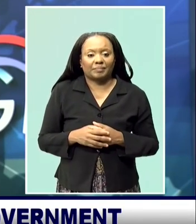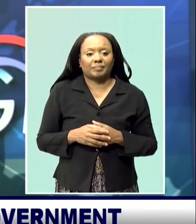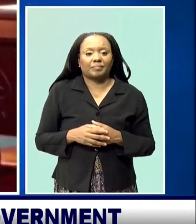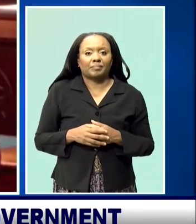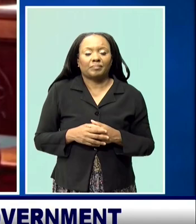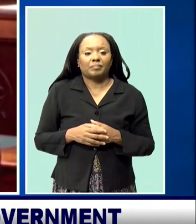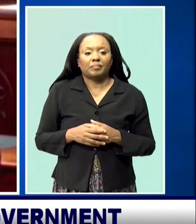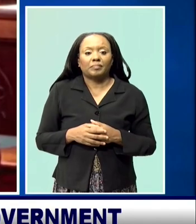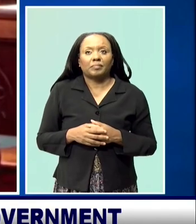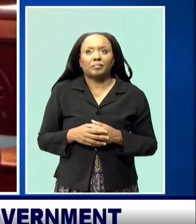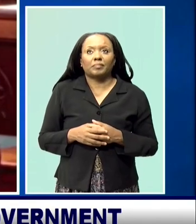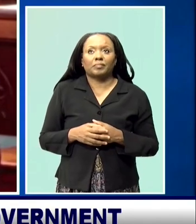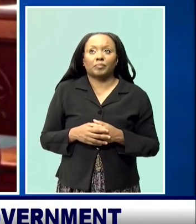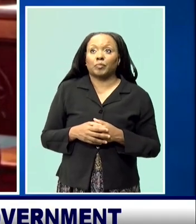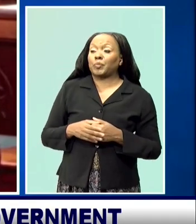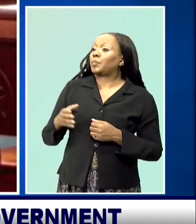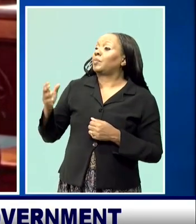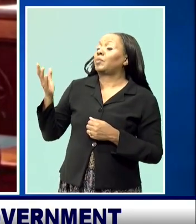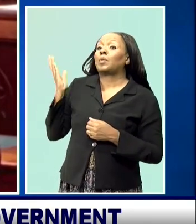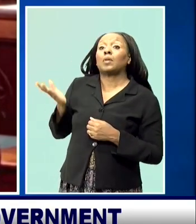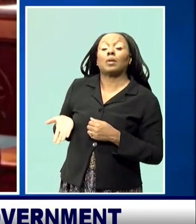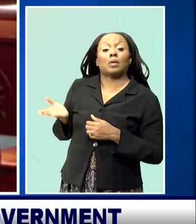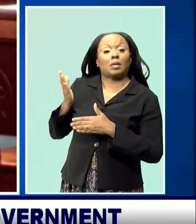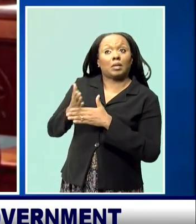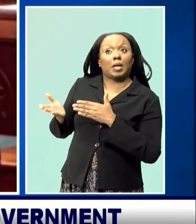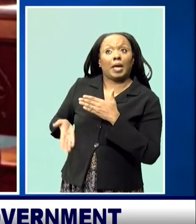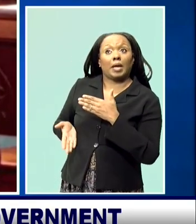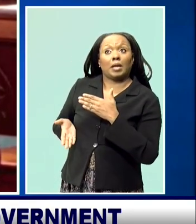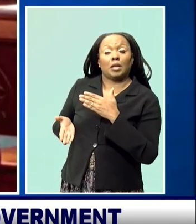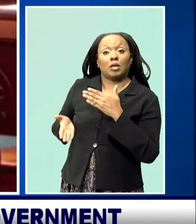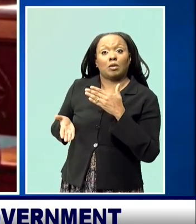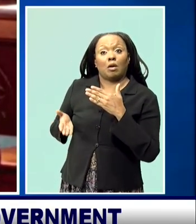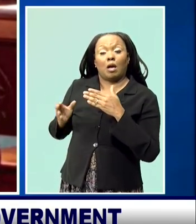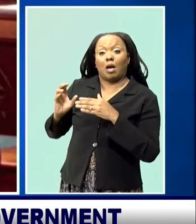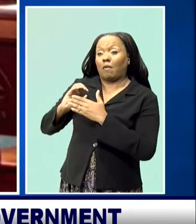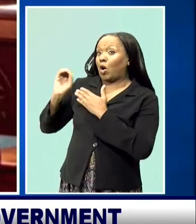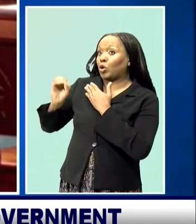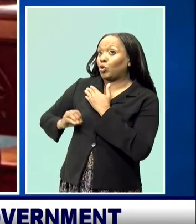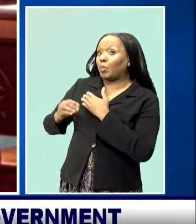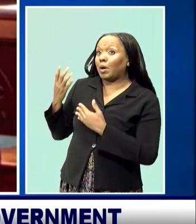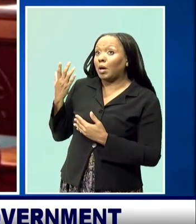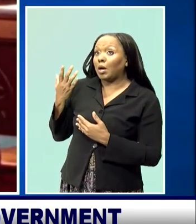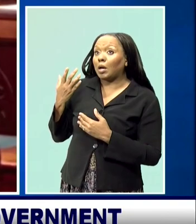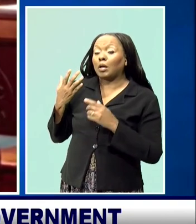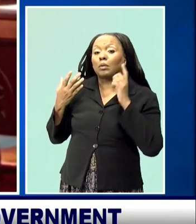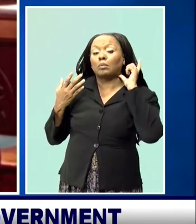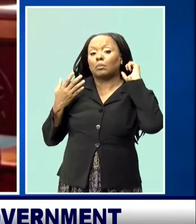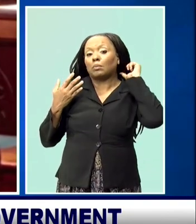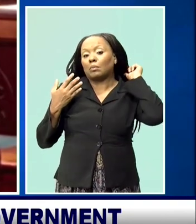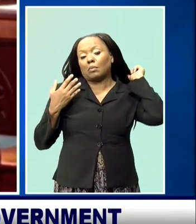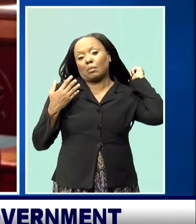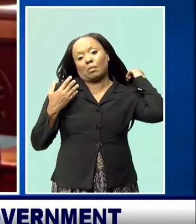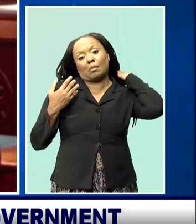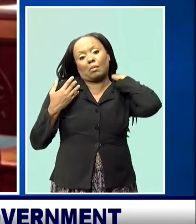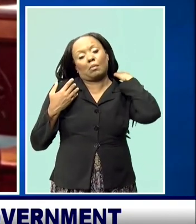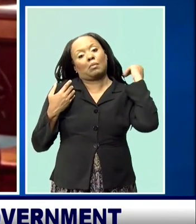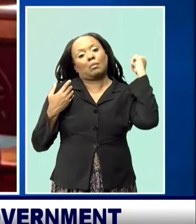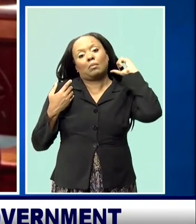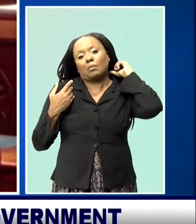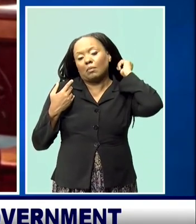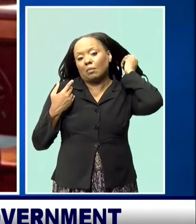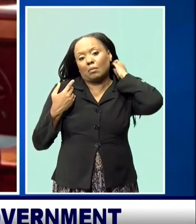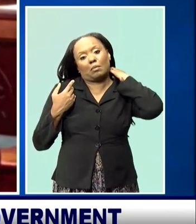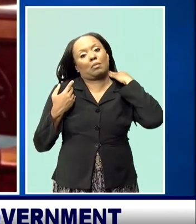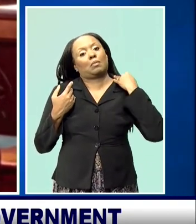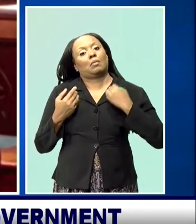Come the end of October, we will have five